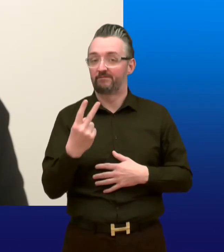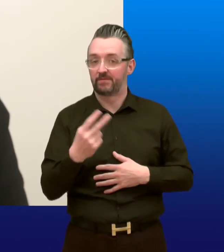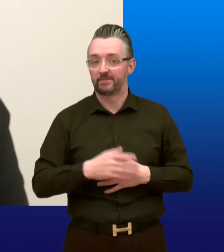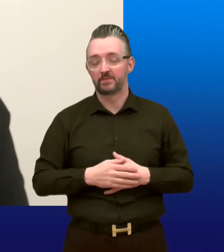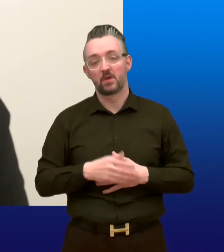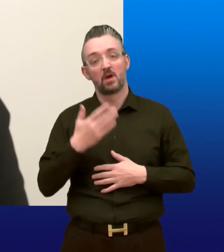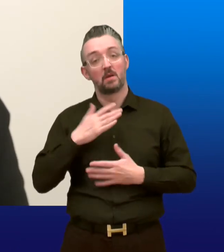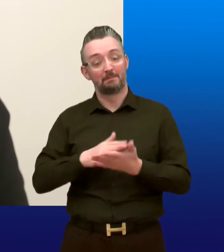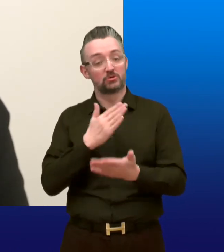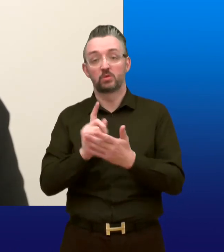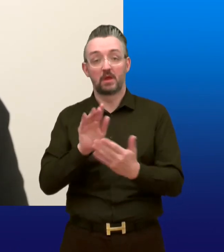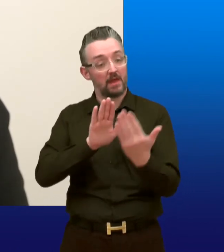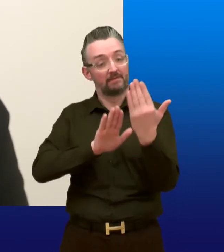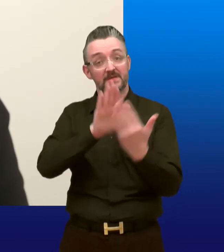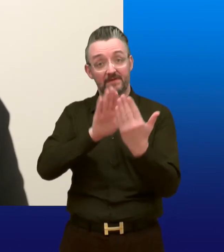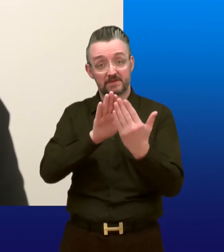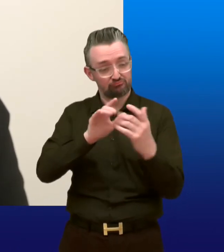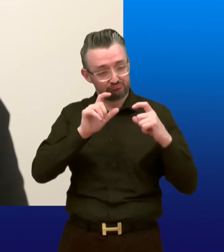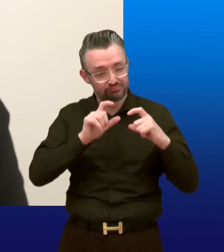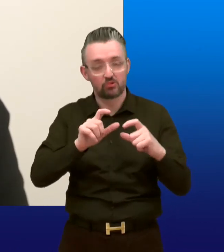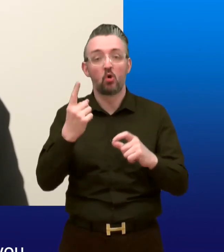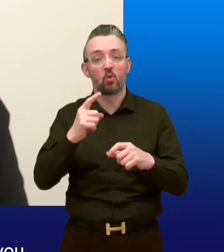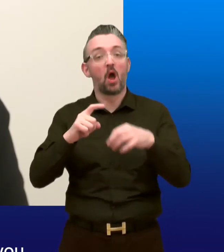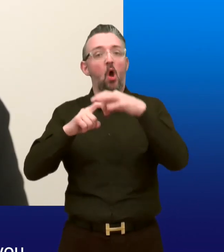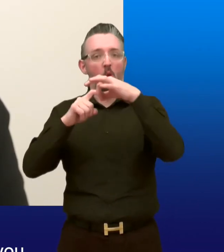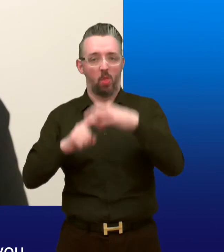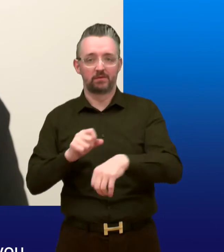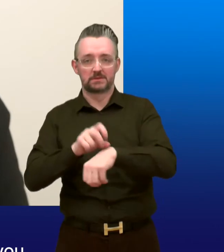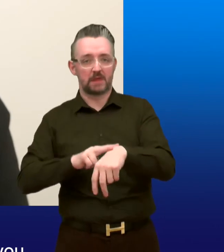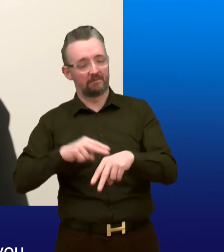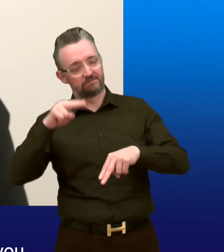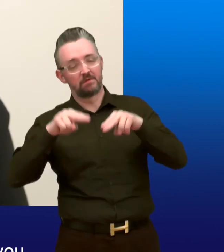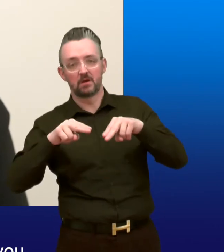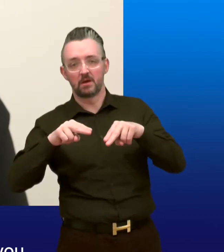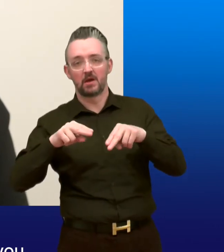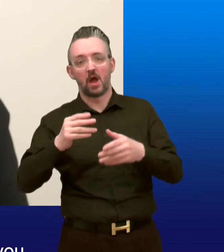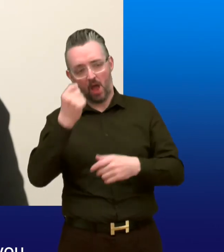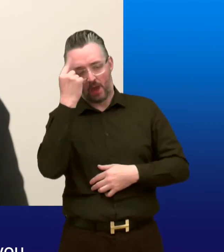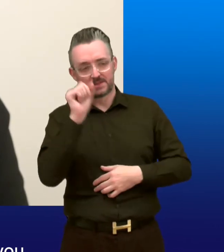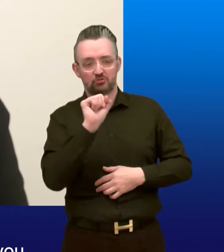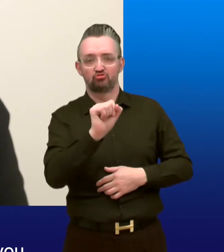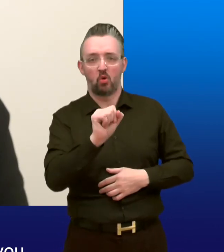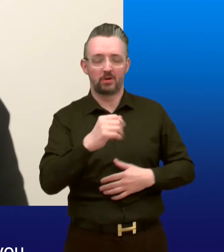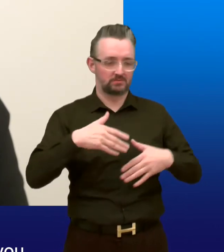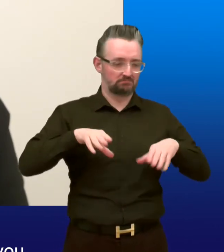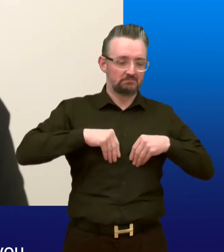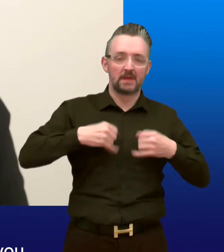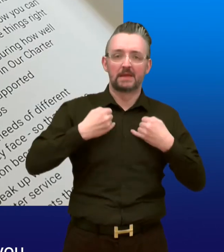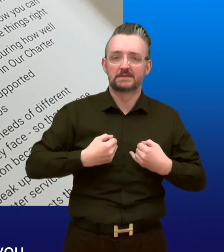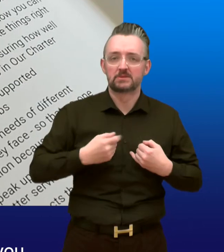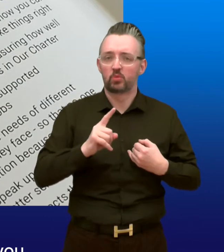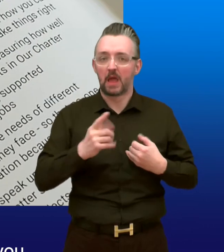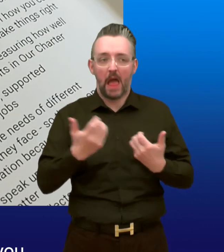12. Make sure that face-to-face assessments are carried out by qualified staff who understand your condition and the impact it is having